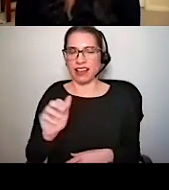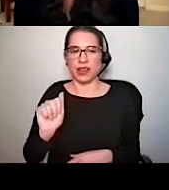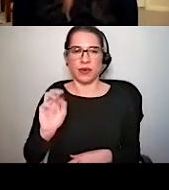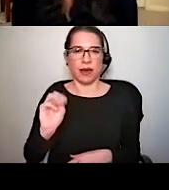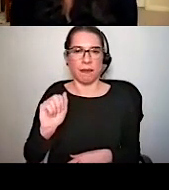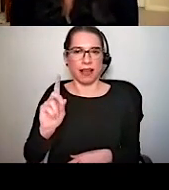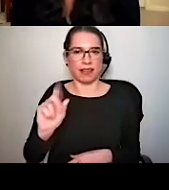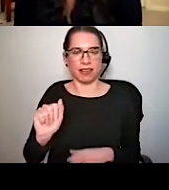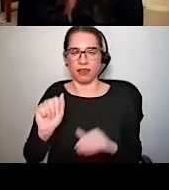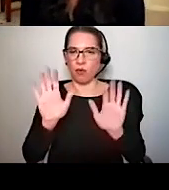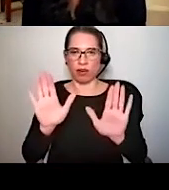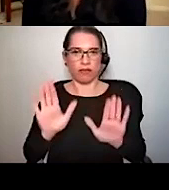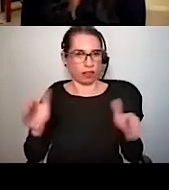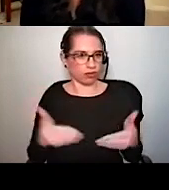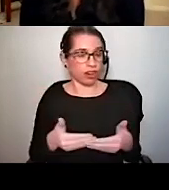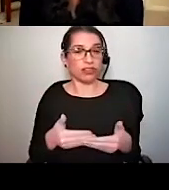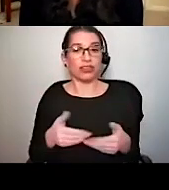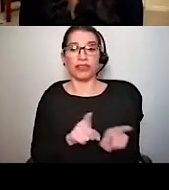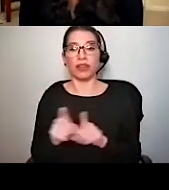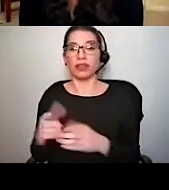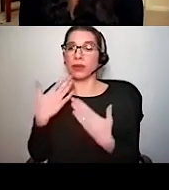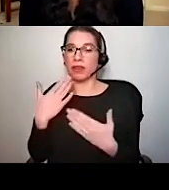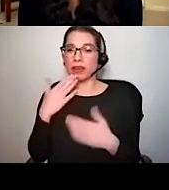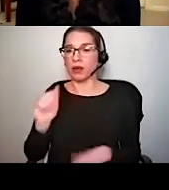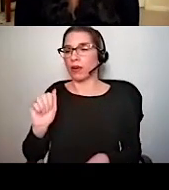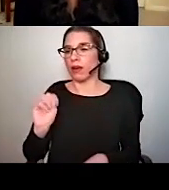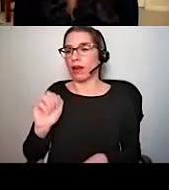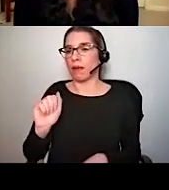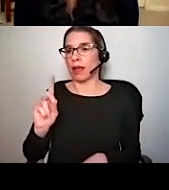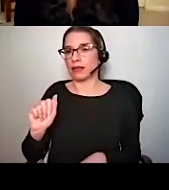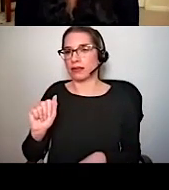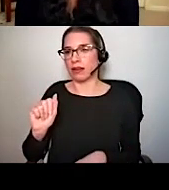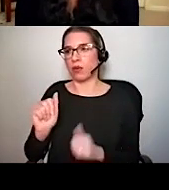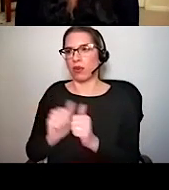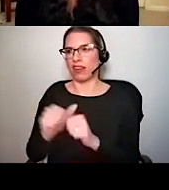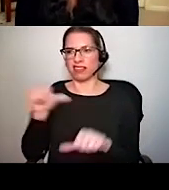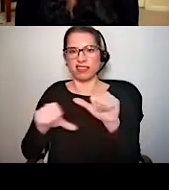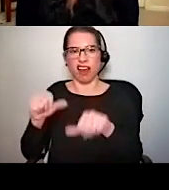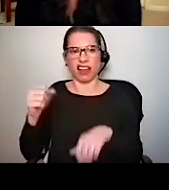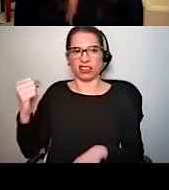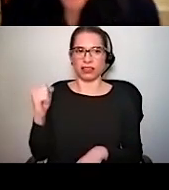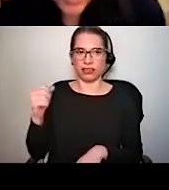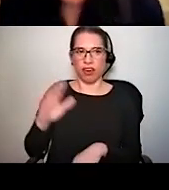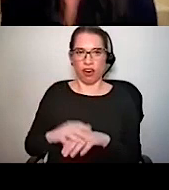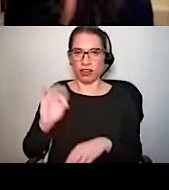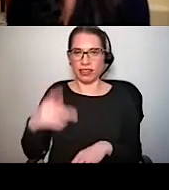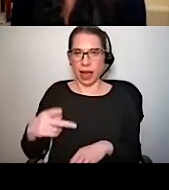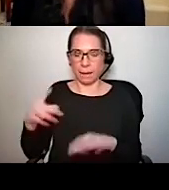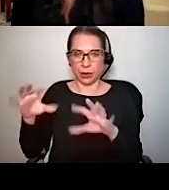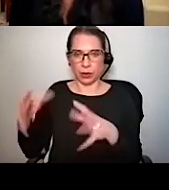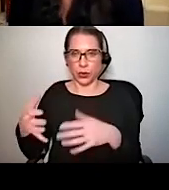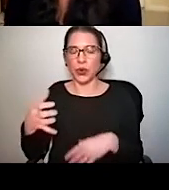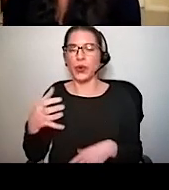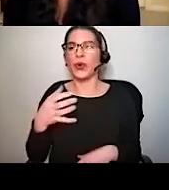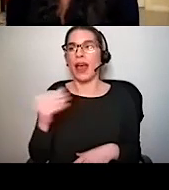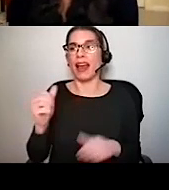introduction. Also, thank you to Amanda and the Science on Tap crew for and also the Association